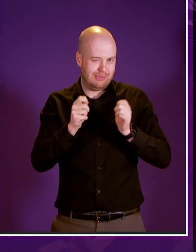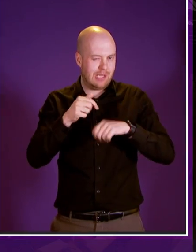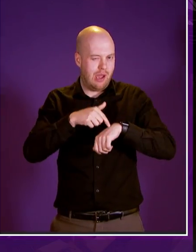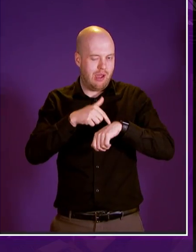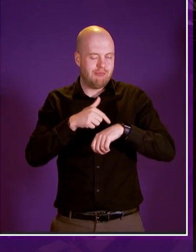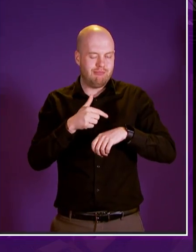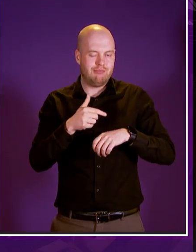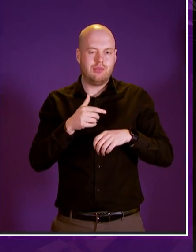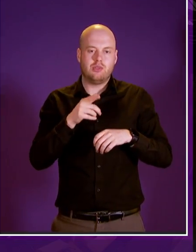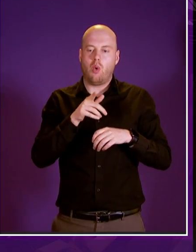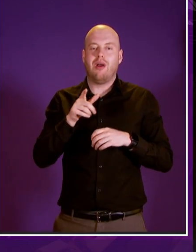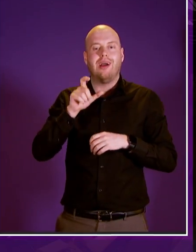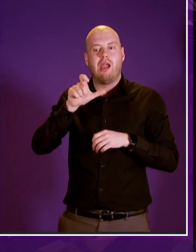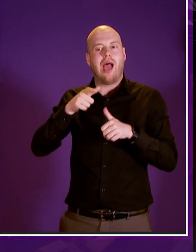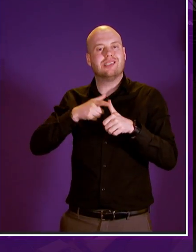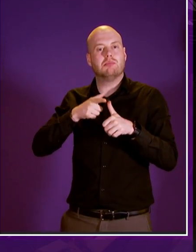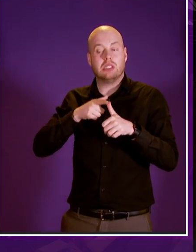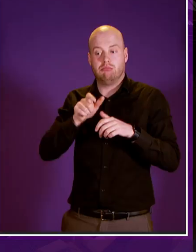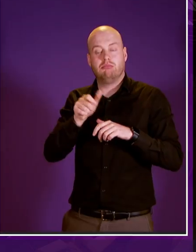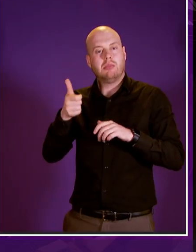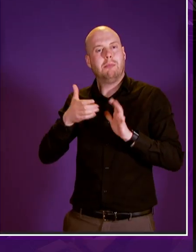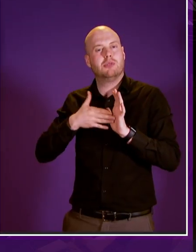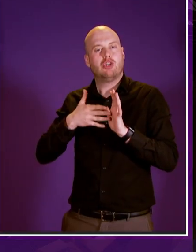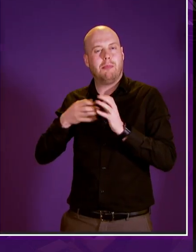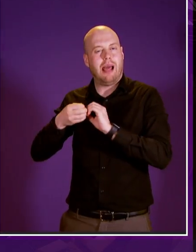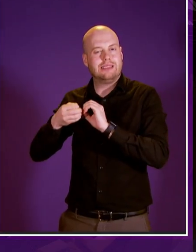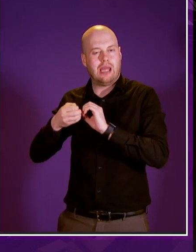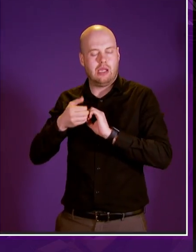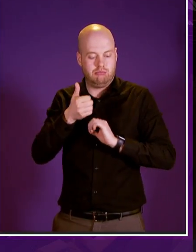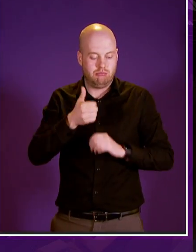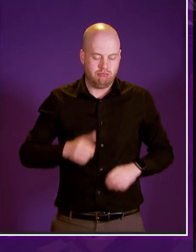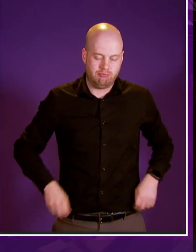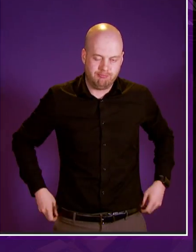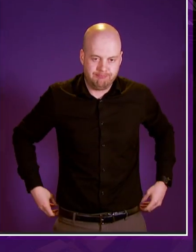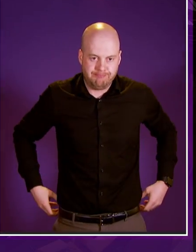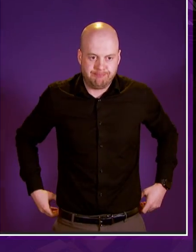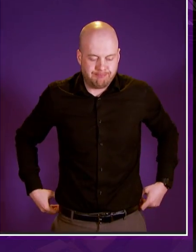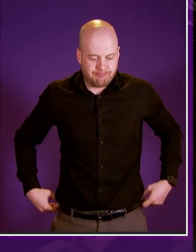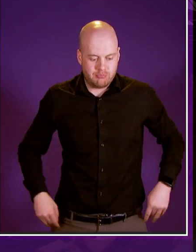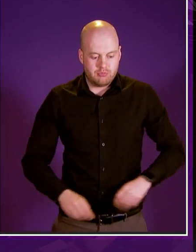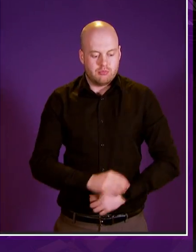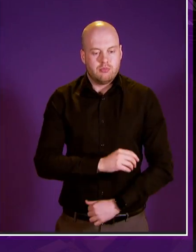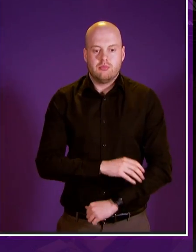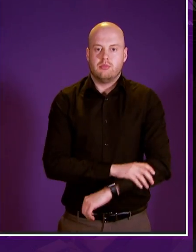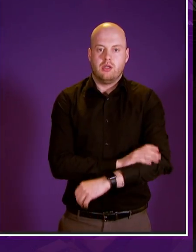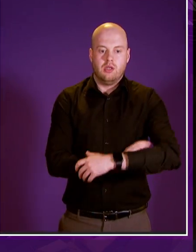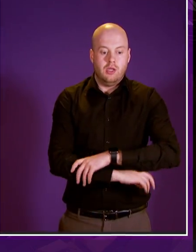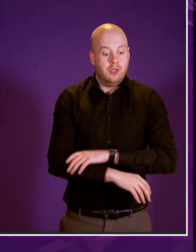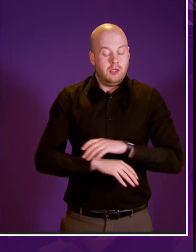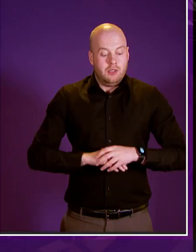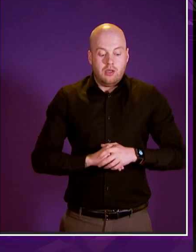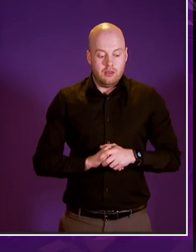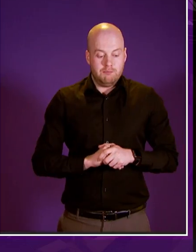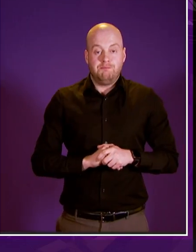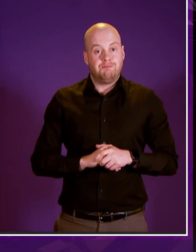claire adamson to be followed by michelle ballanty um presiding officer i'm delighted to speak in this historic debate in the scottish parliament